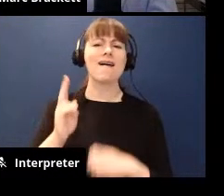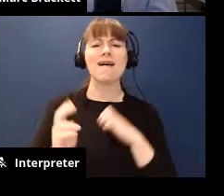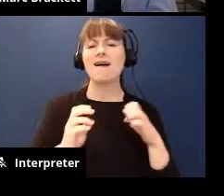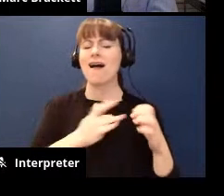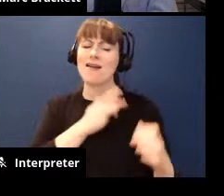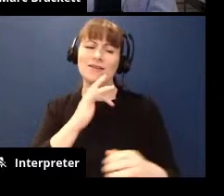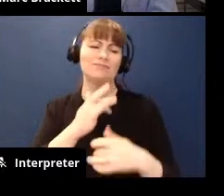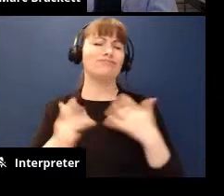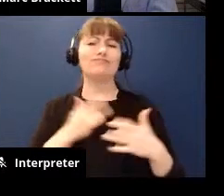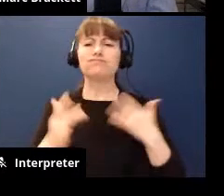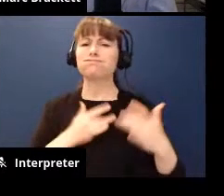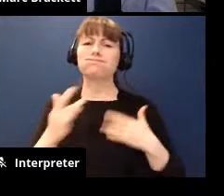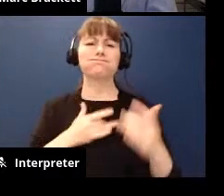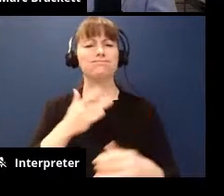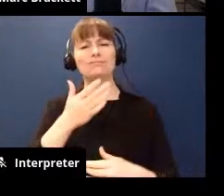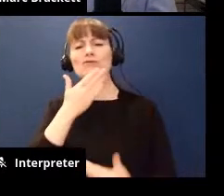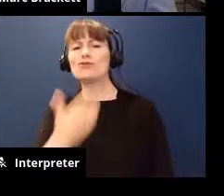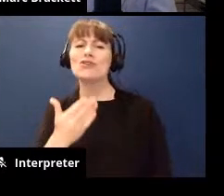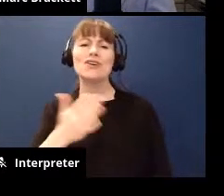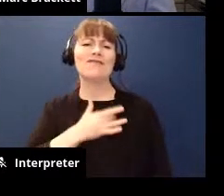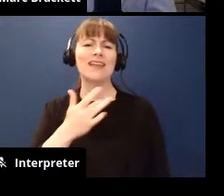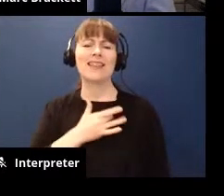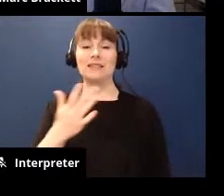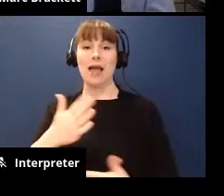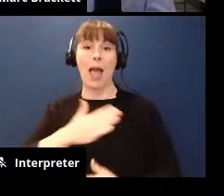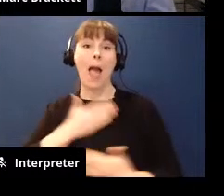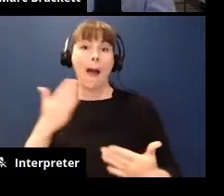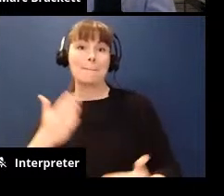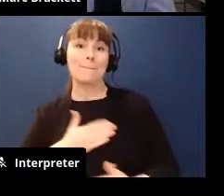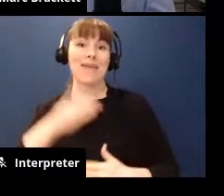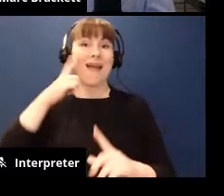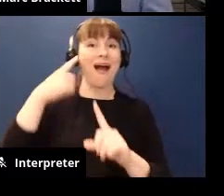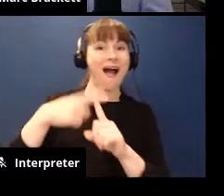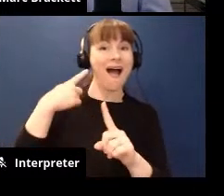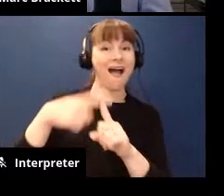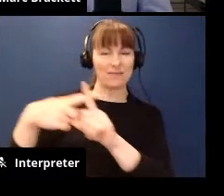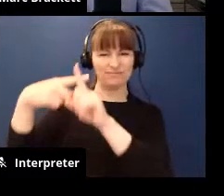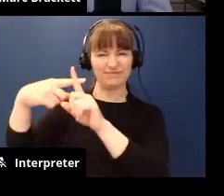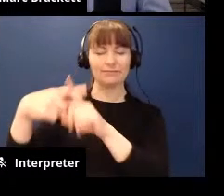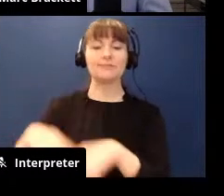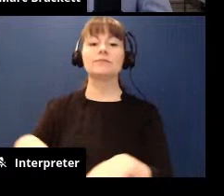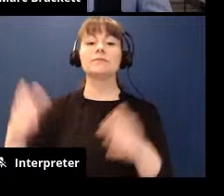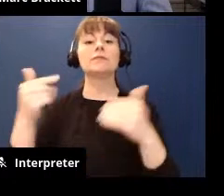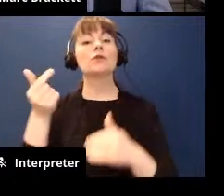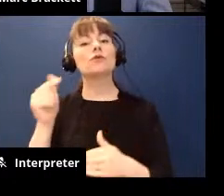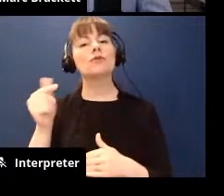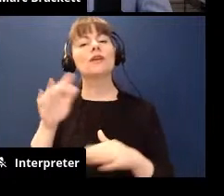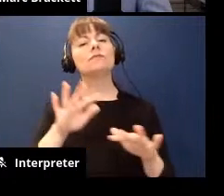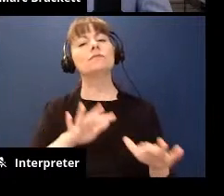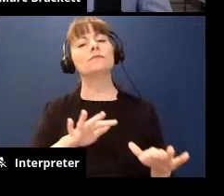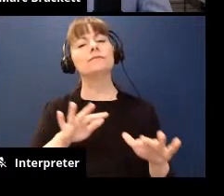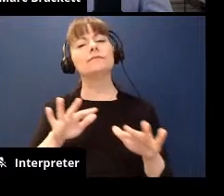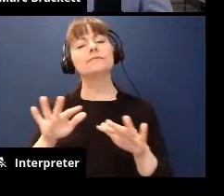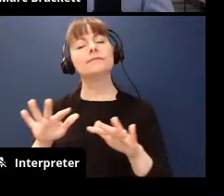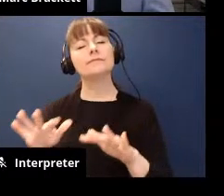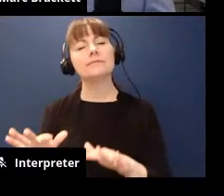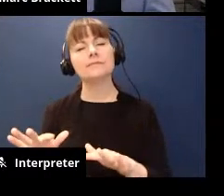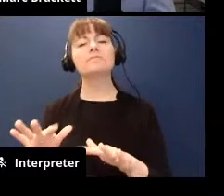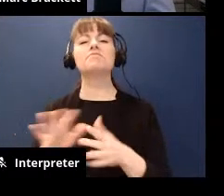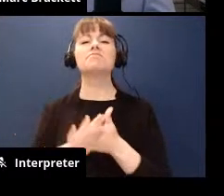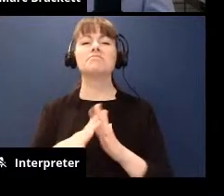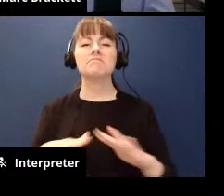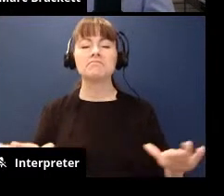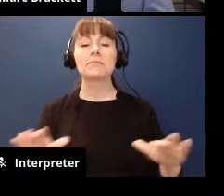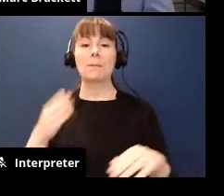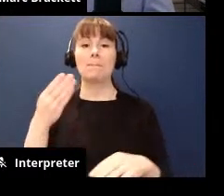feelings so you know the happy excited optimism family the green the calm content tranquil family the